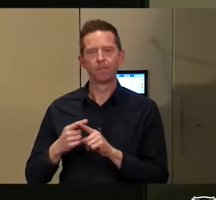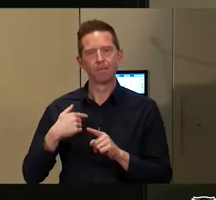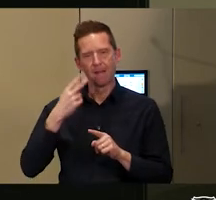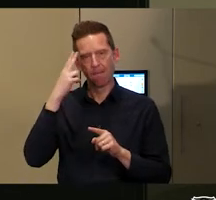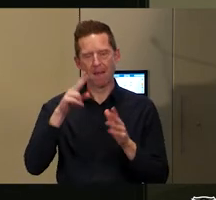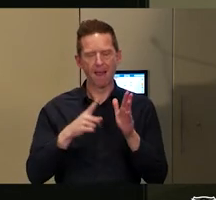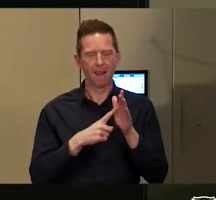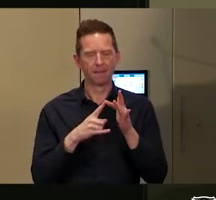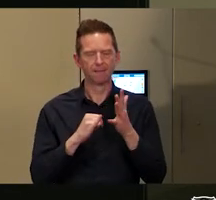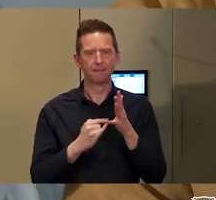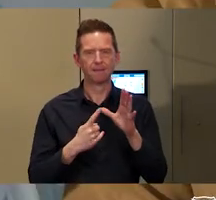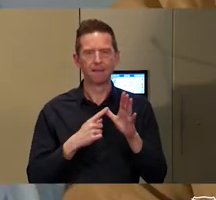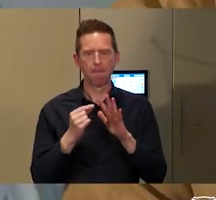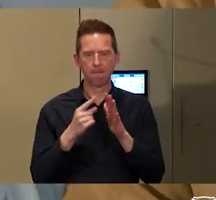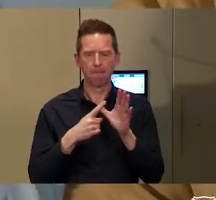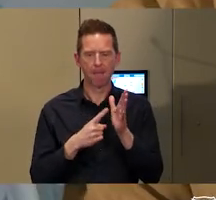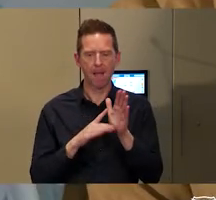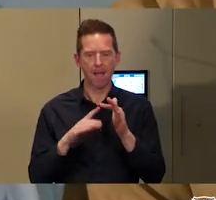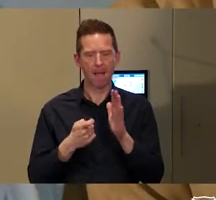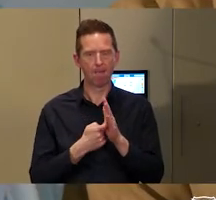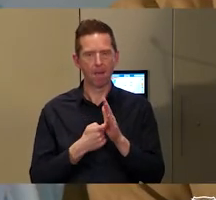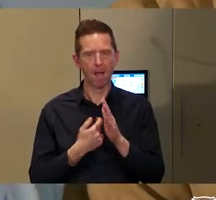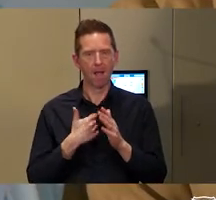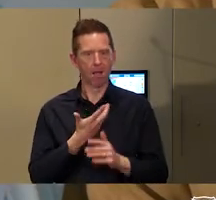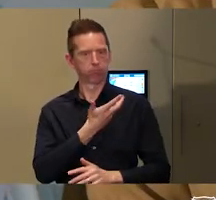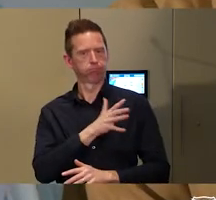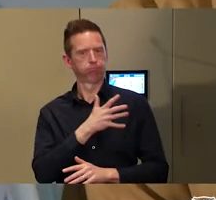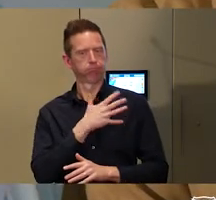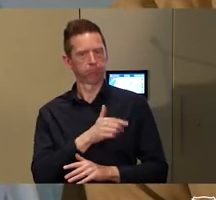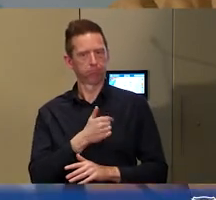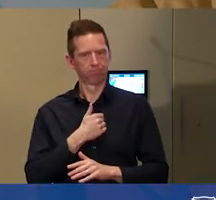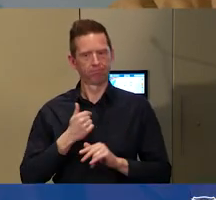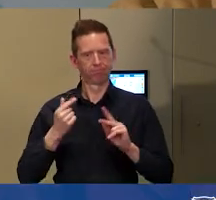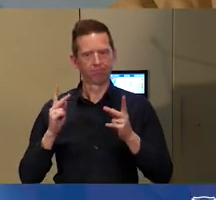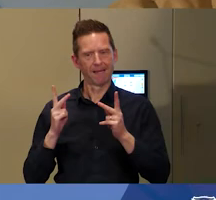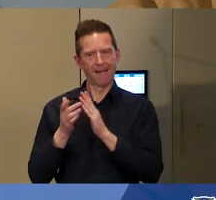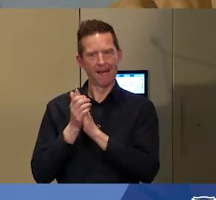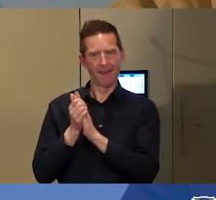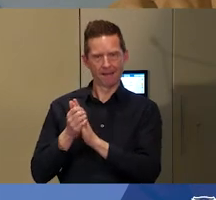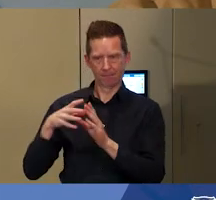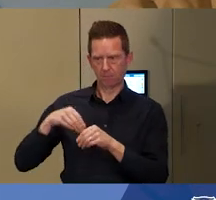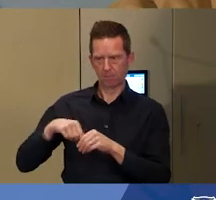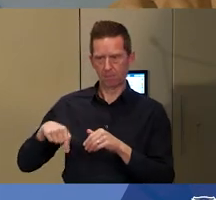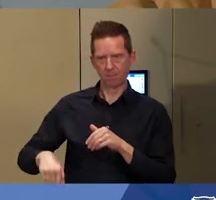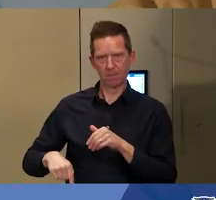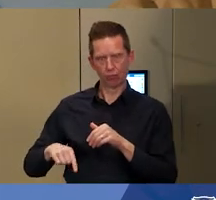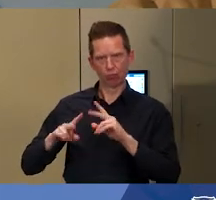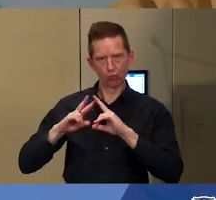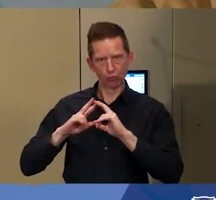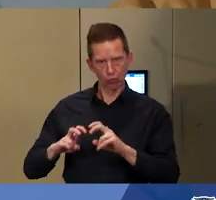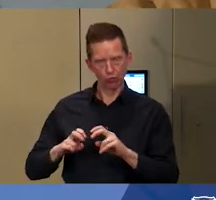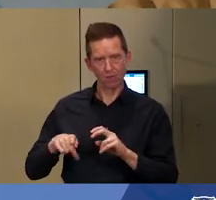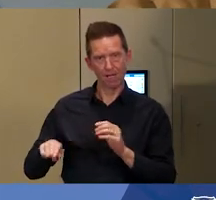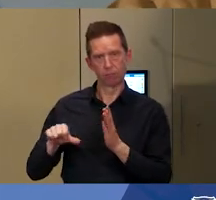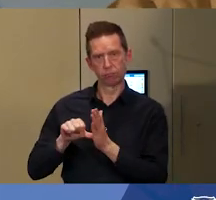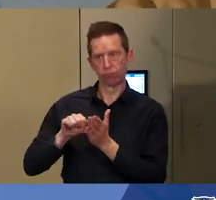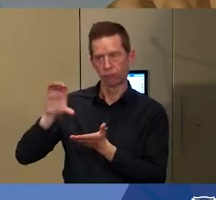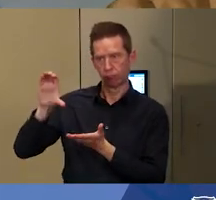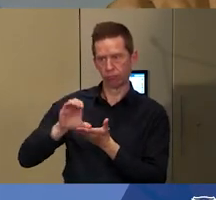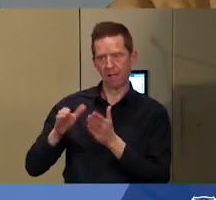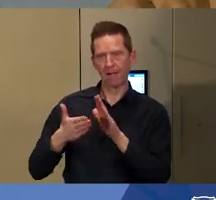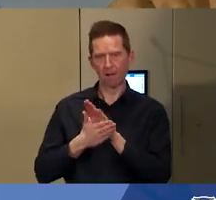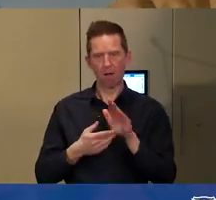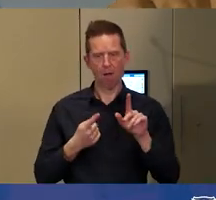name's Lisa Palmer and I'm privileged to be the Deputy Lead in this theme research, which is generously funded through the Indigenous